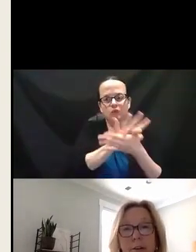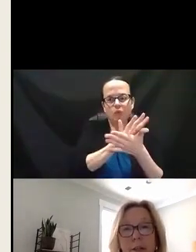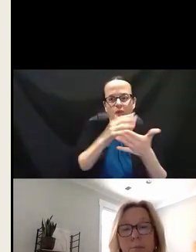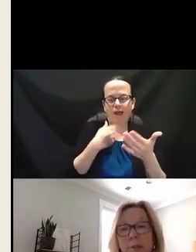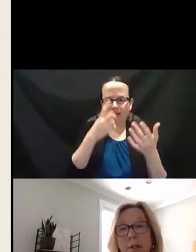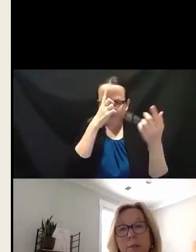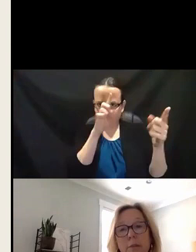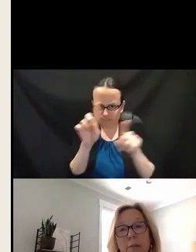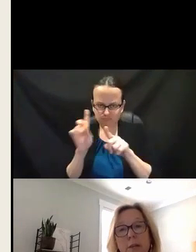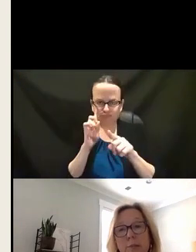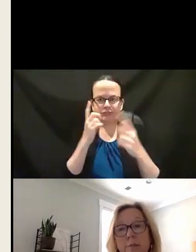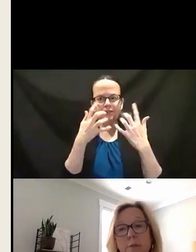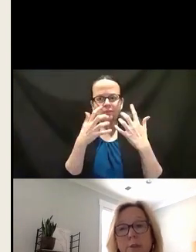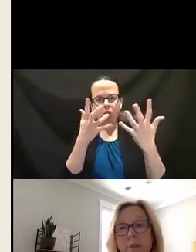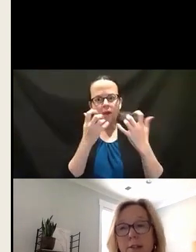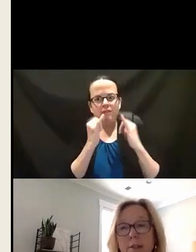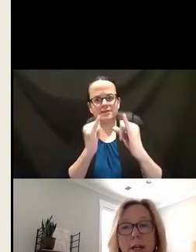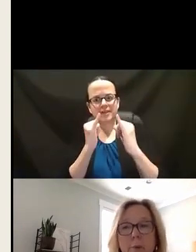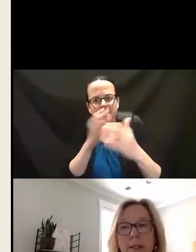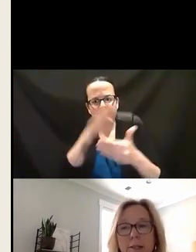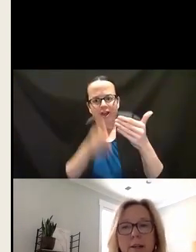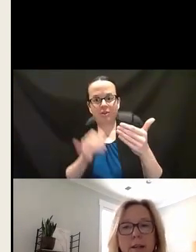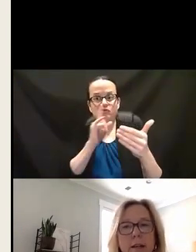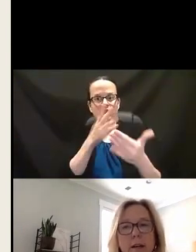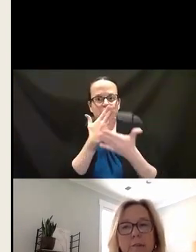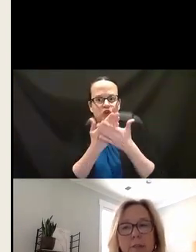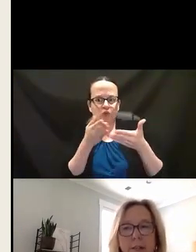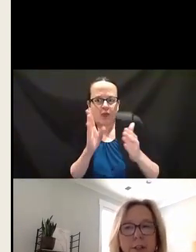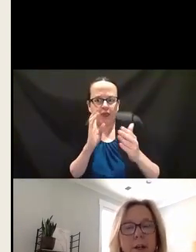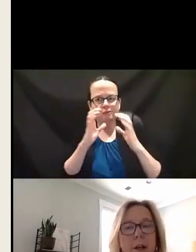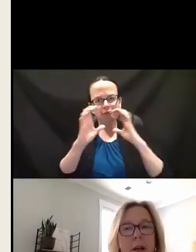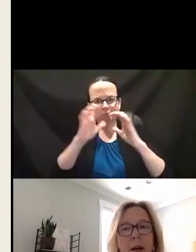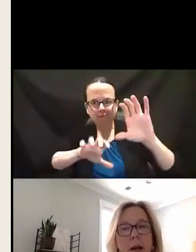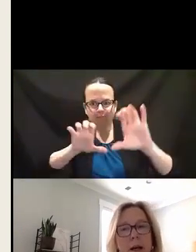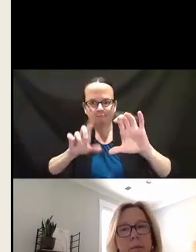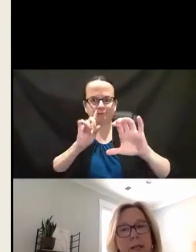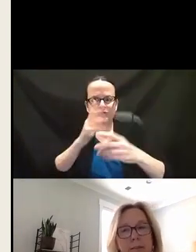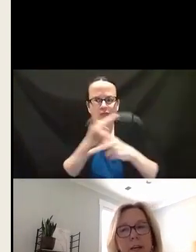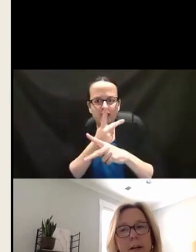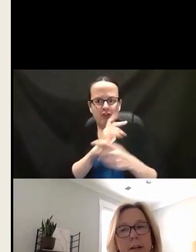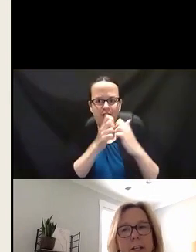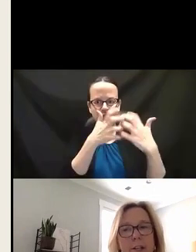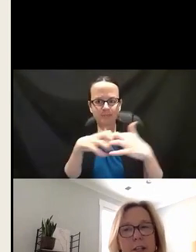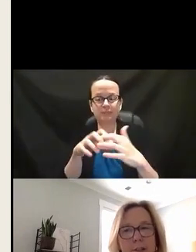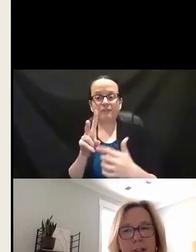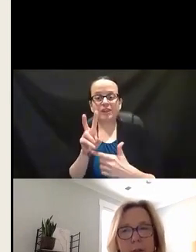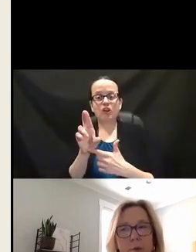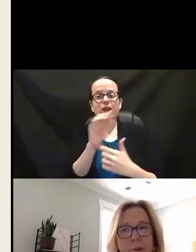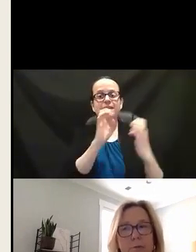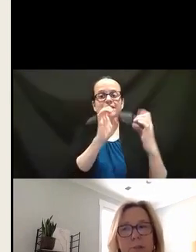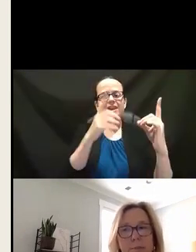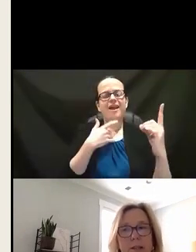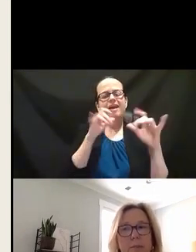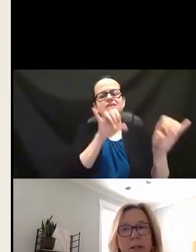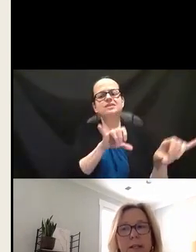student outcomes they're responsible for, so that's a great way to start that conversation. Because VR and education have similar